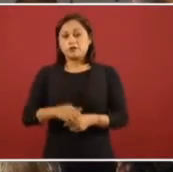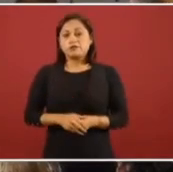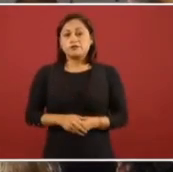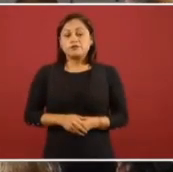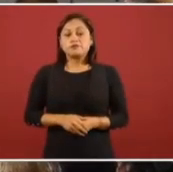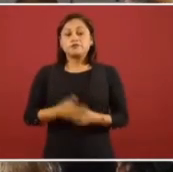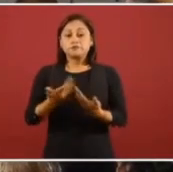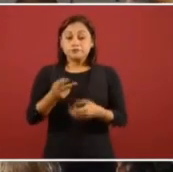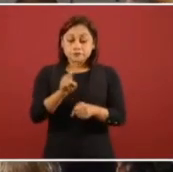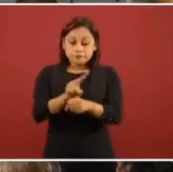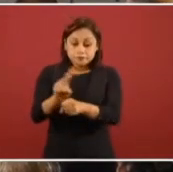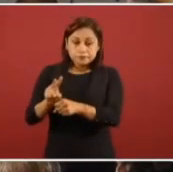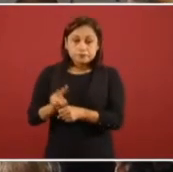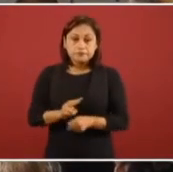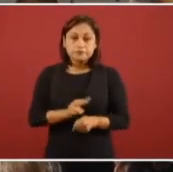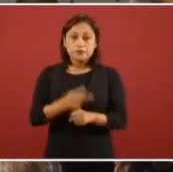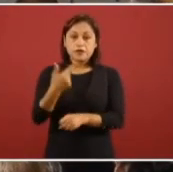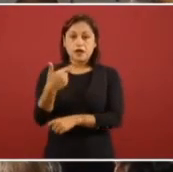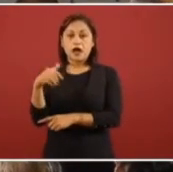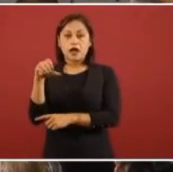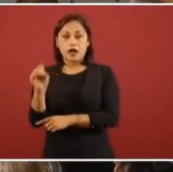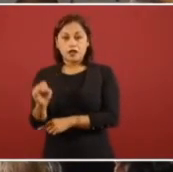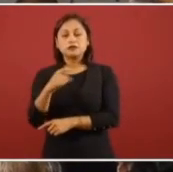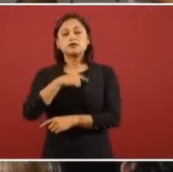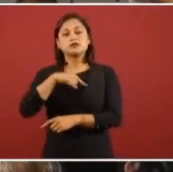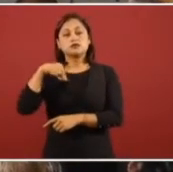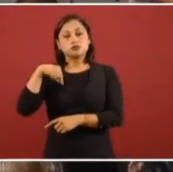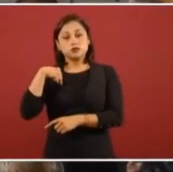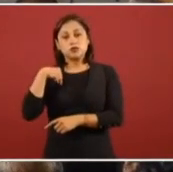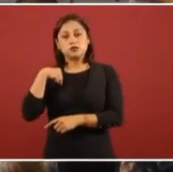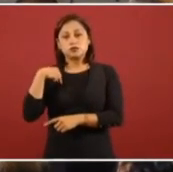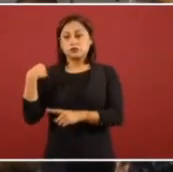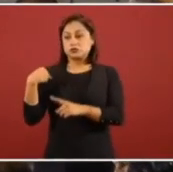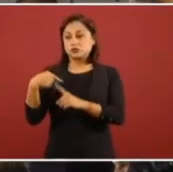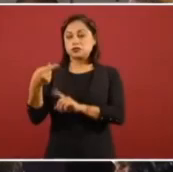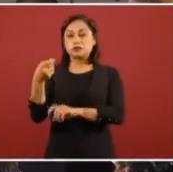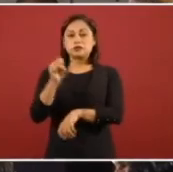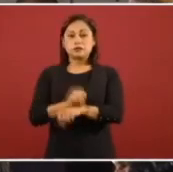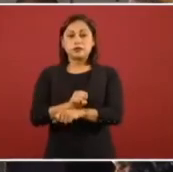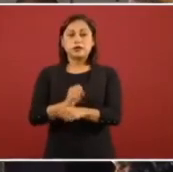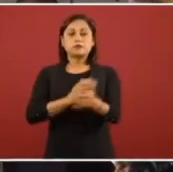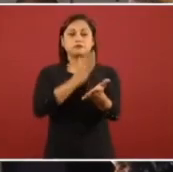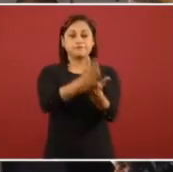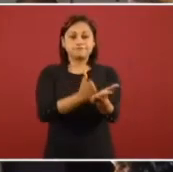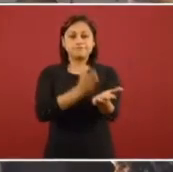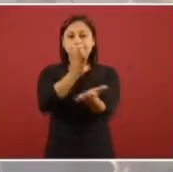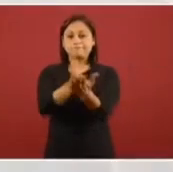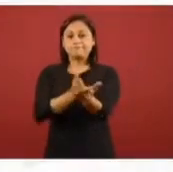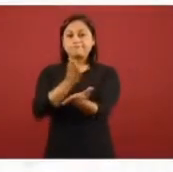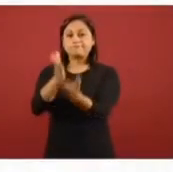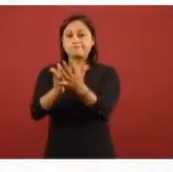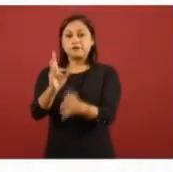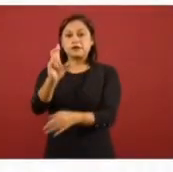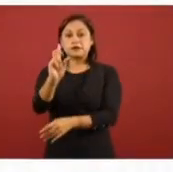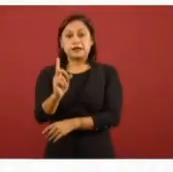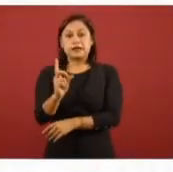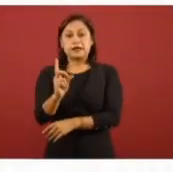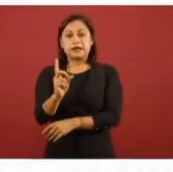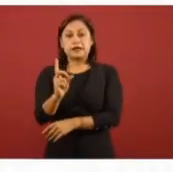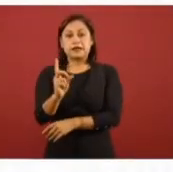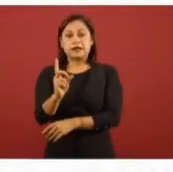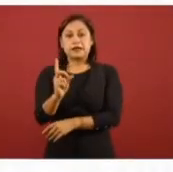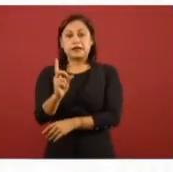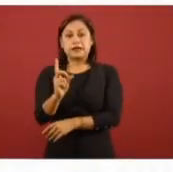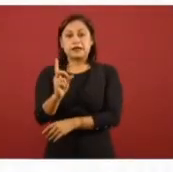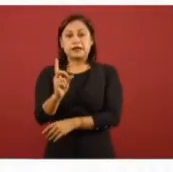de gas, realizamos en esta semana 38 verificaciones...